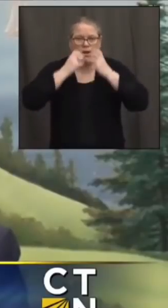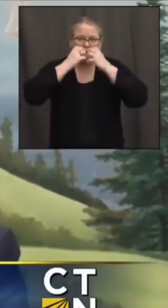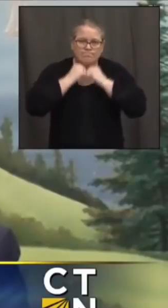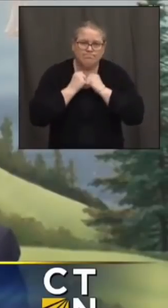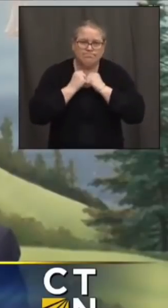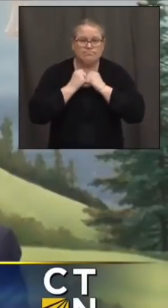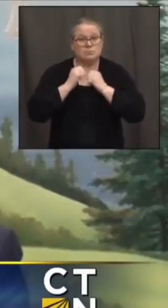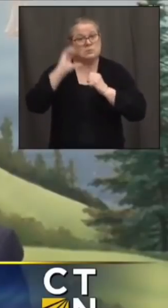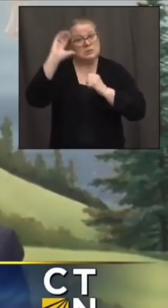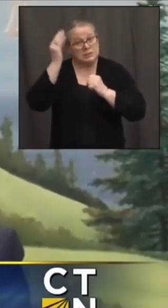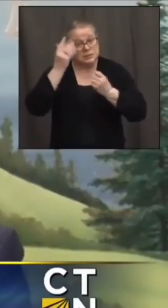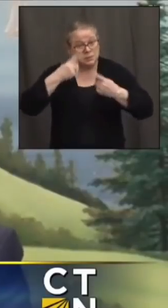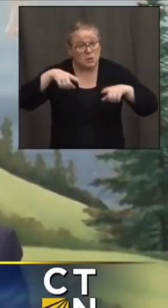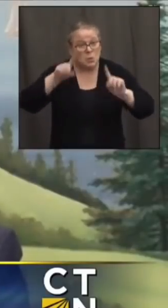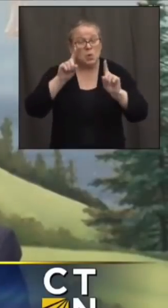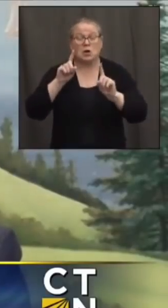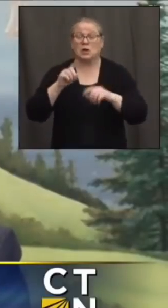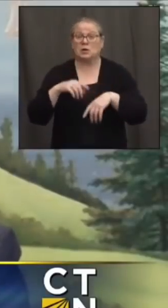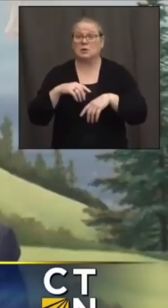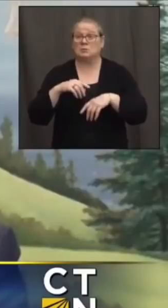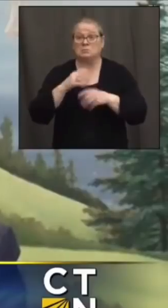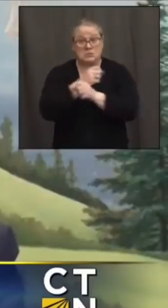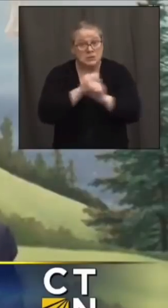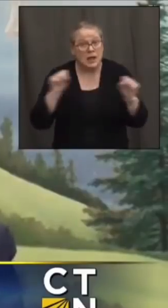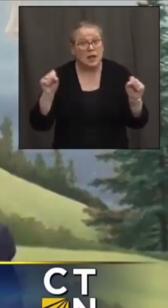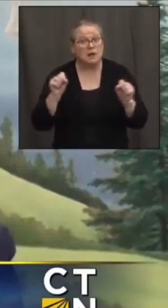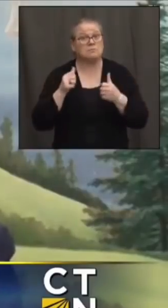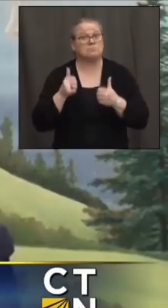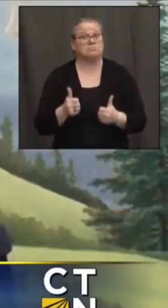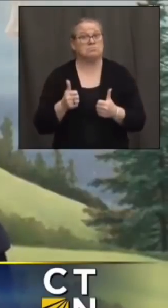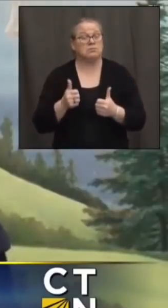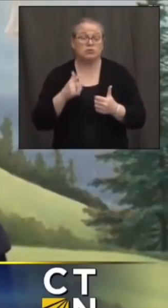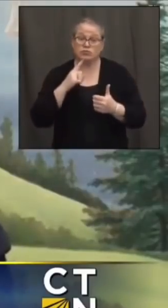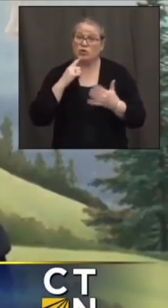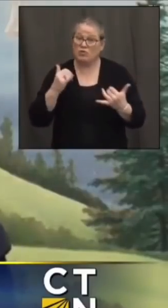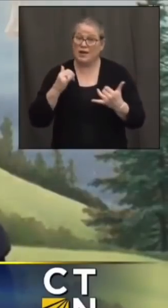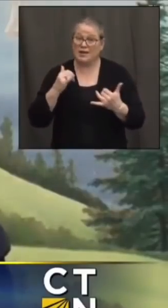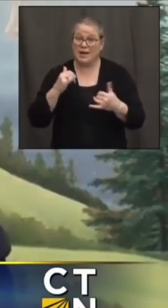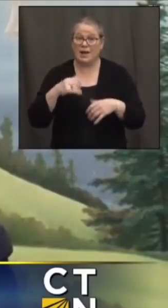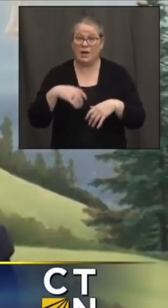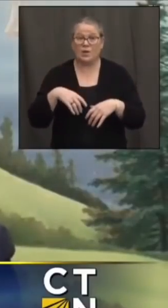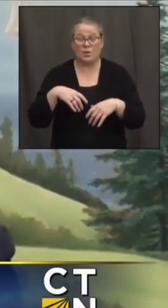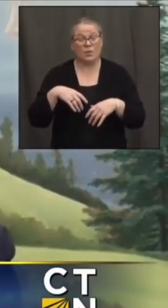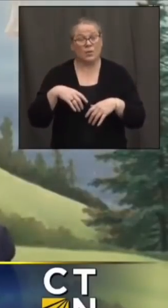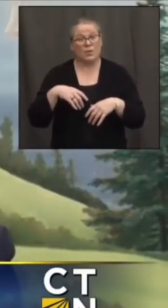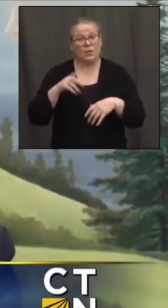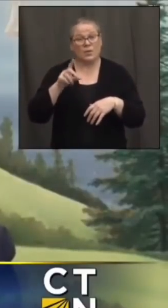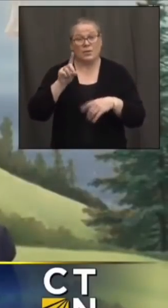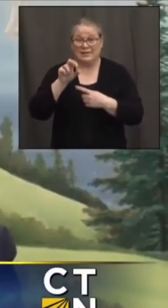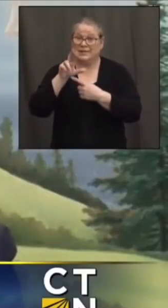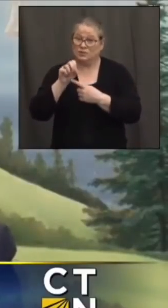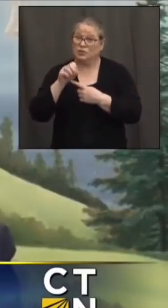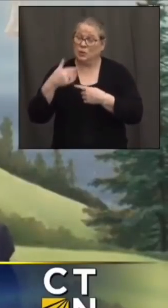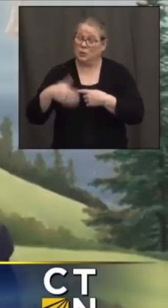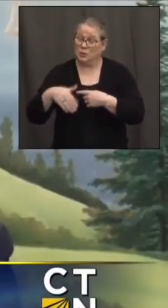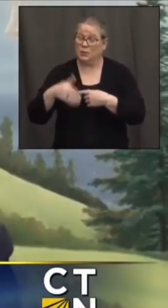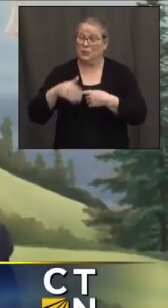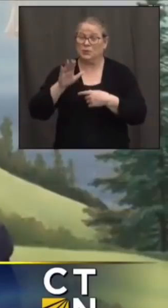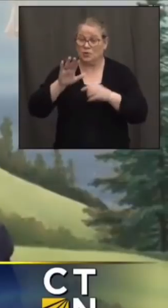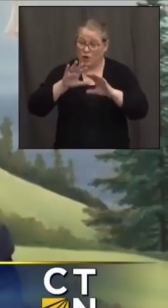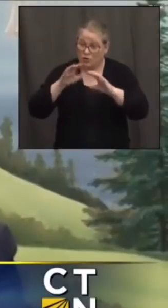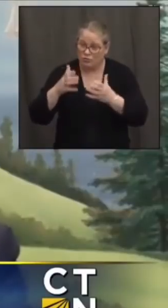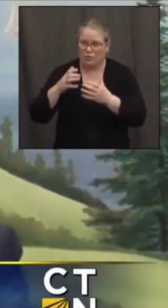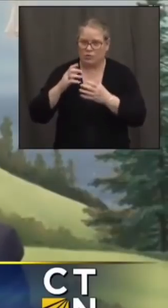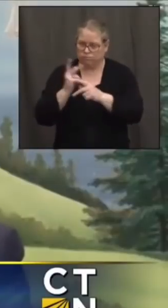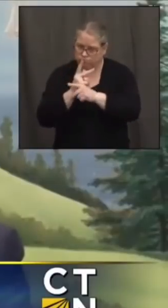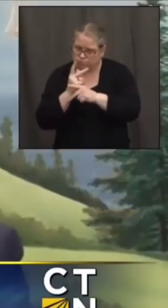and effective um you know so right now um you're earning your teeth i gotta tell you as we um figure out how